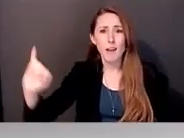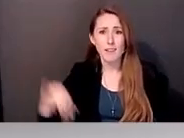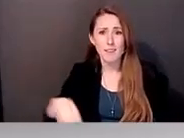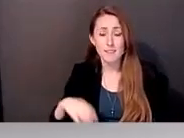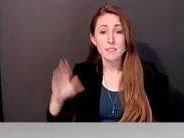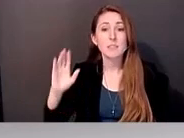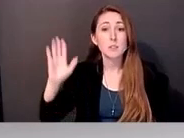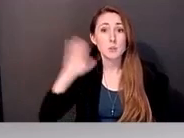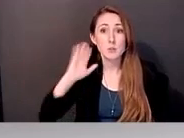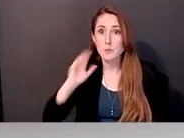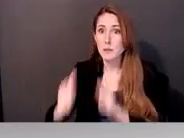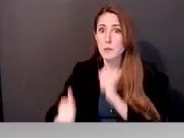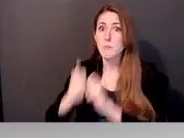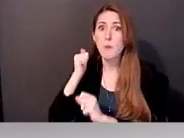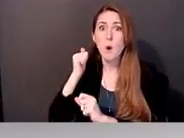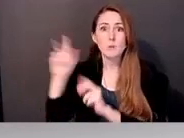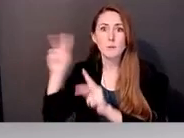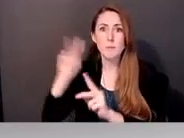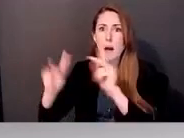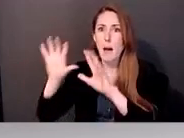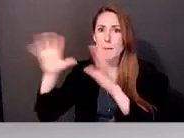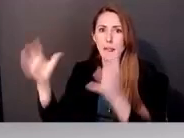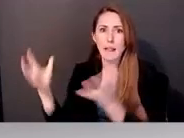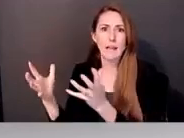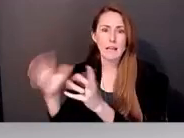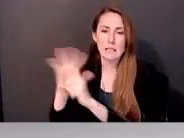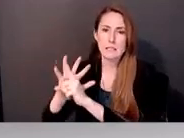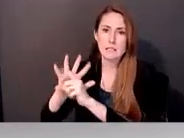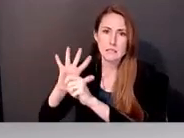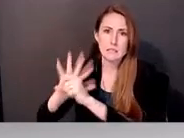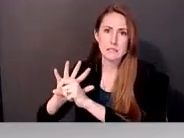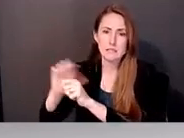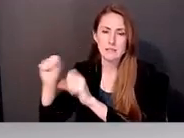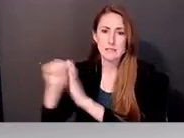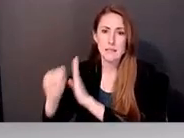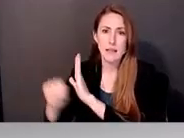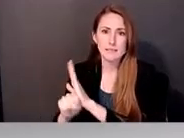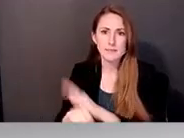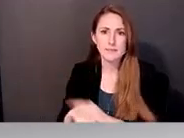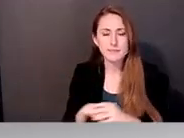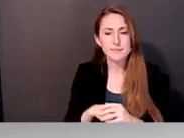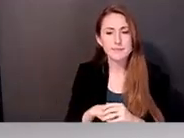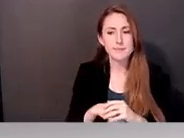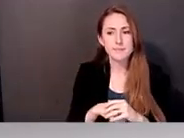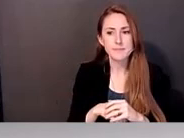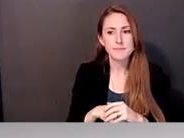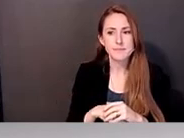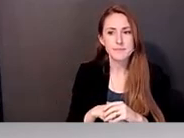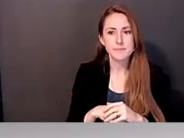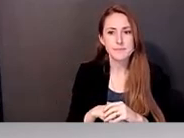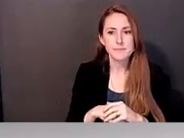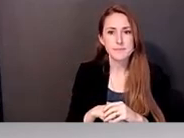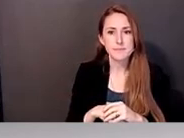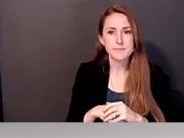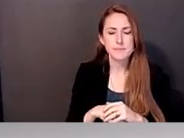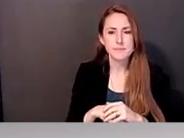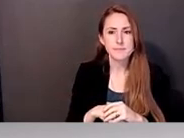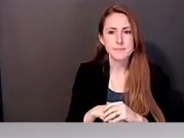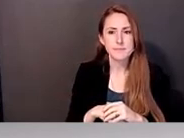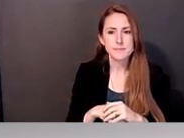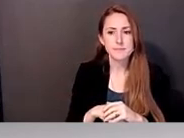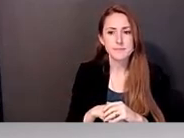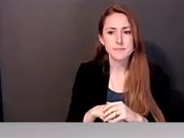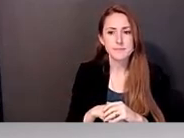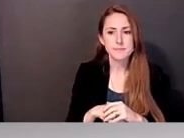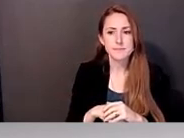in the United States. Um, so there definitely is, um, or has been a